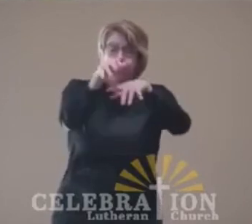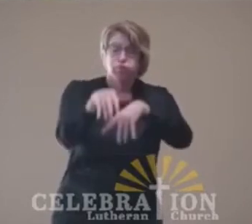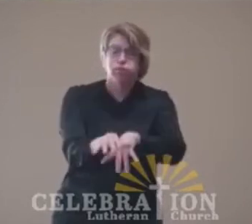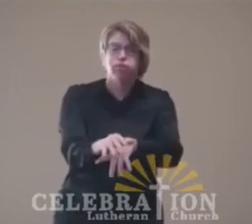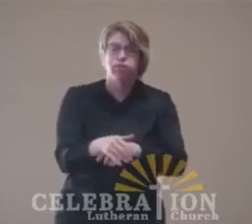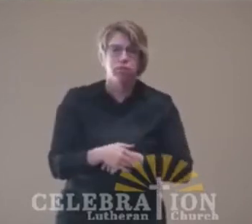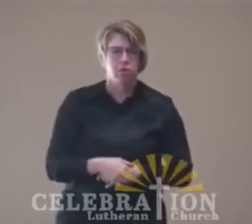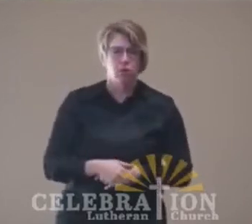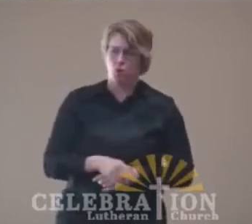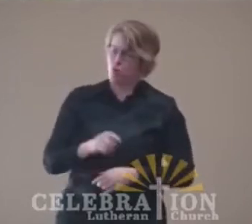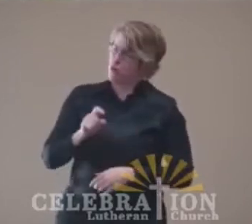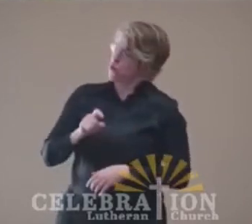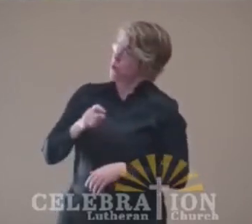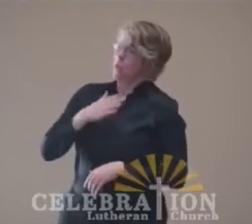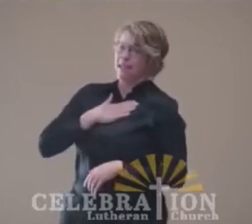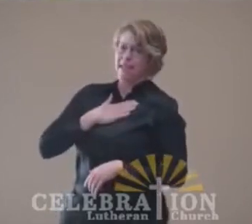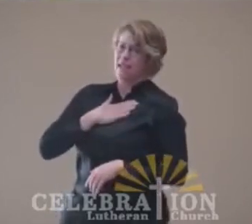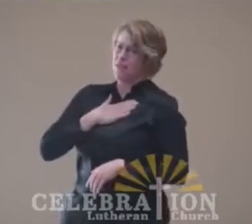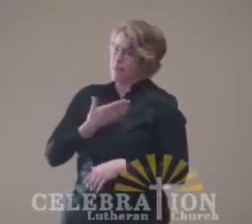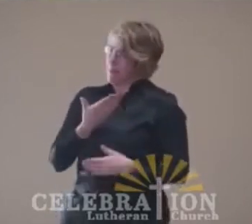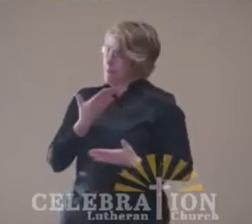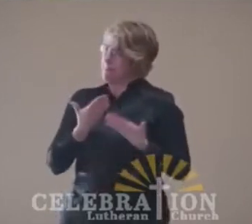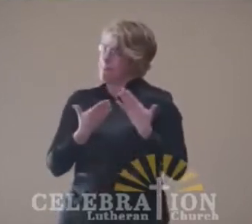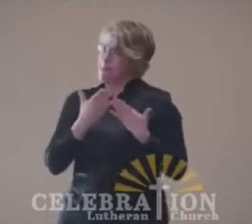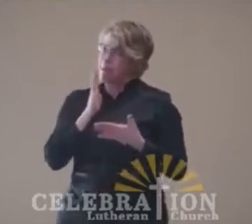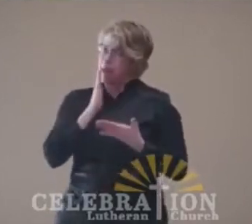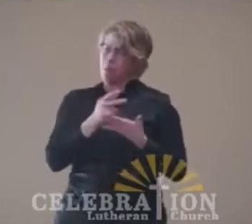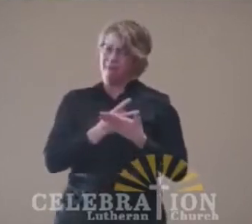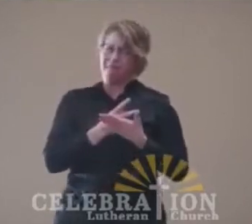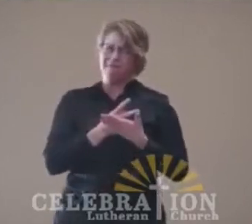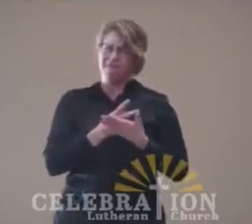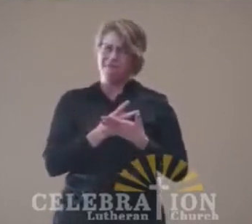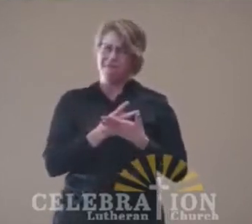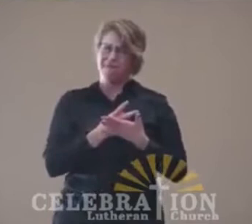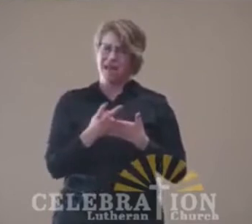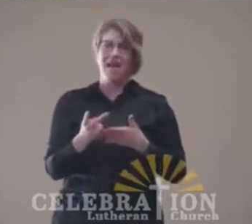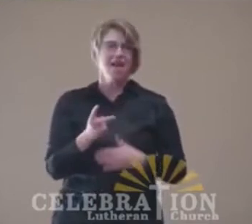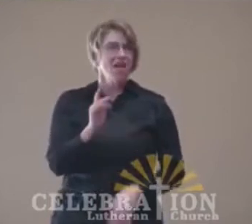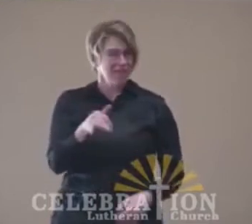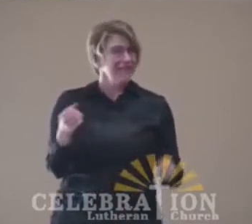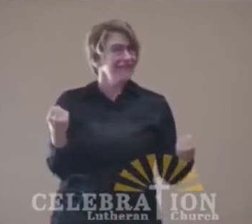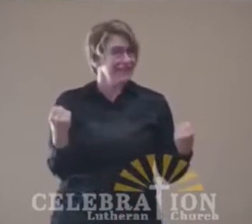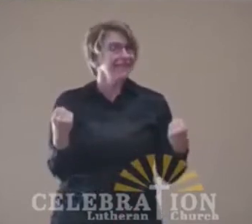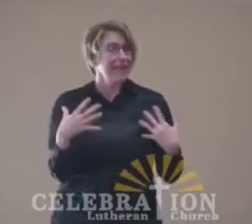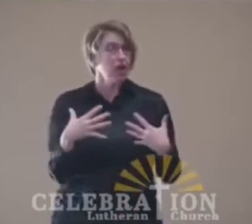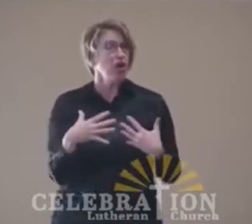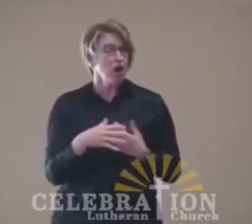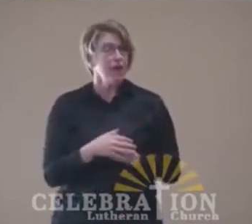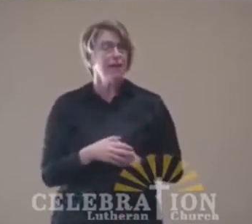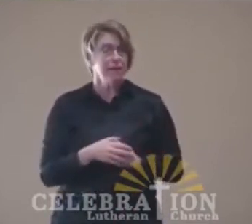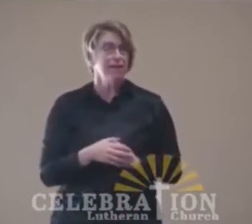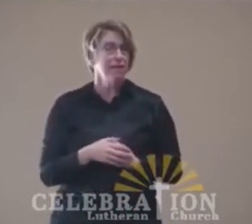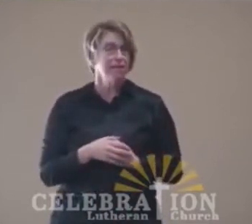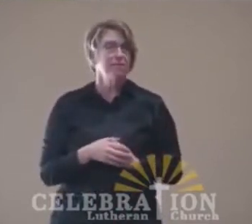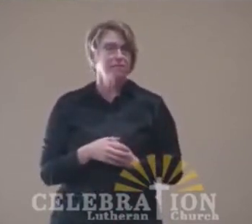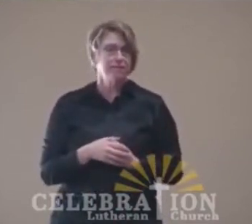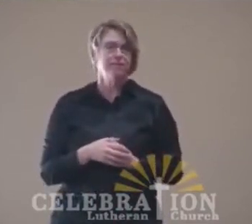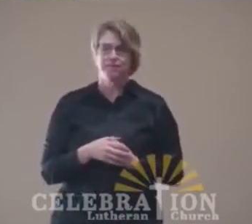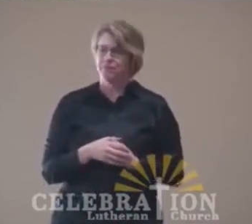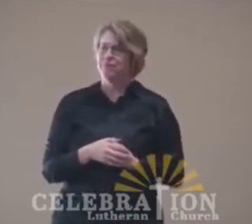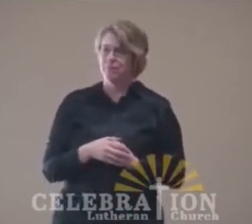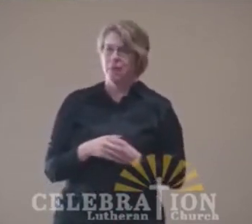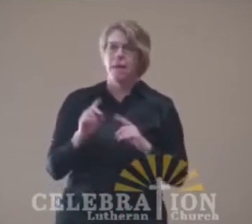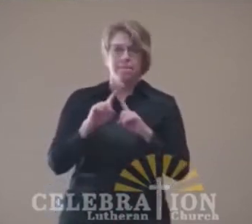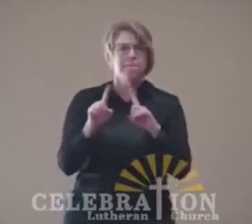Admitting the possibility of failure is a scary step. But it's